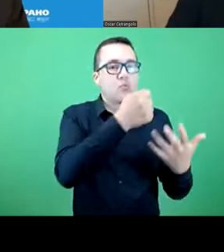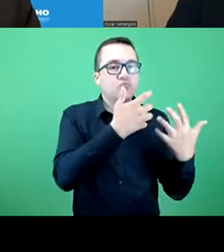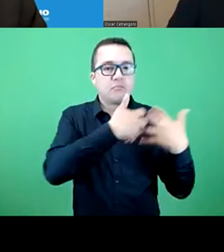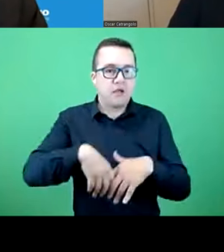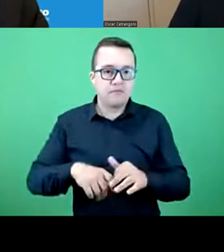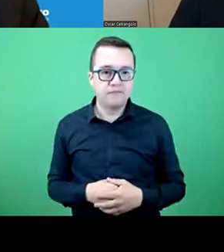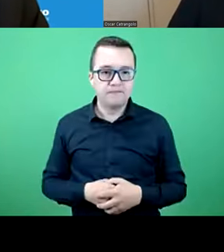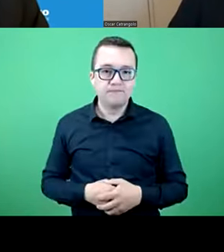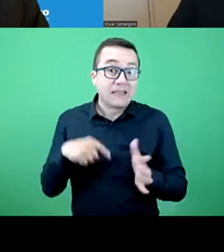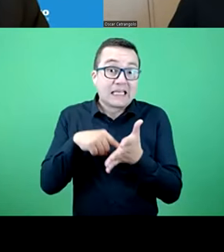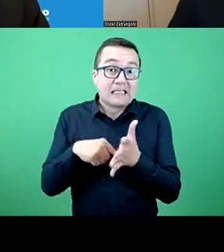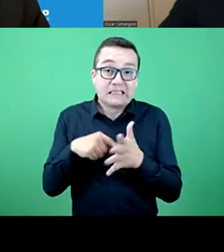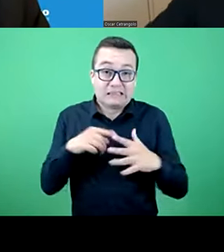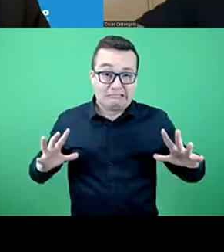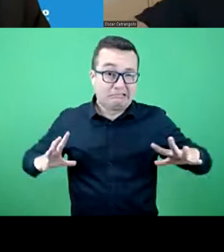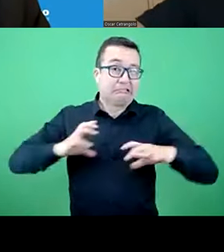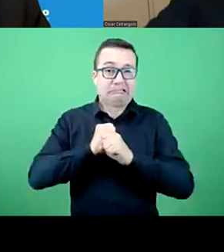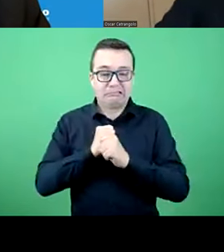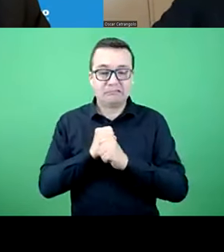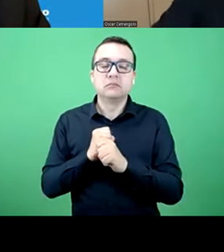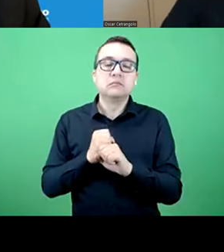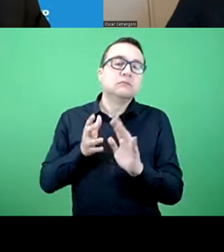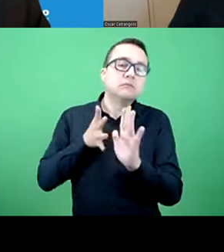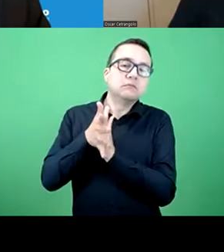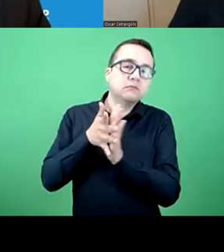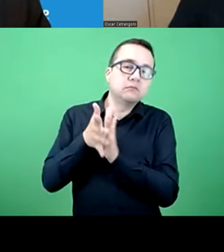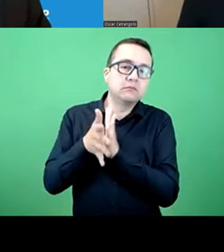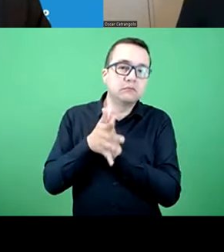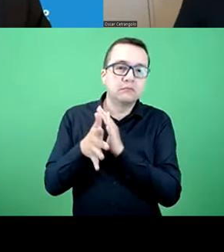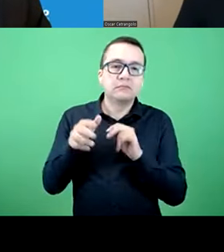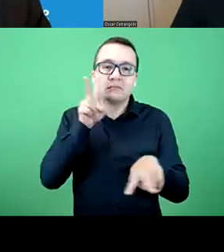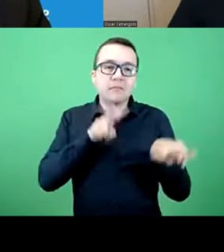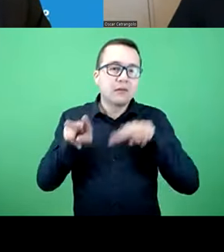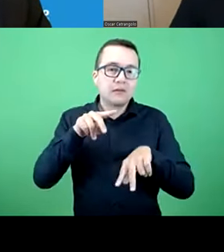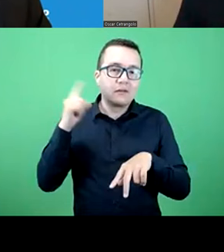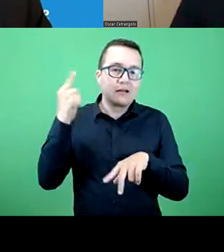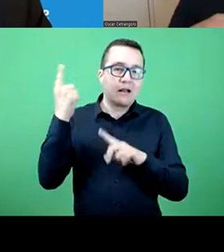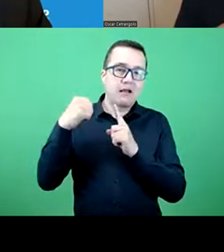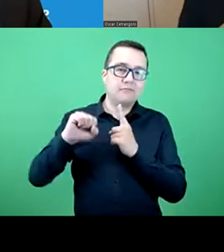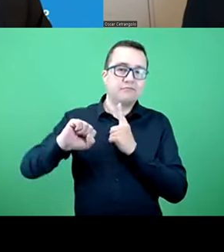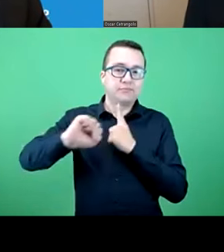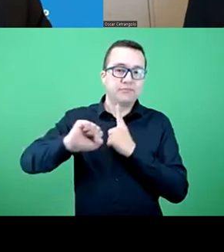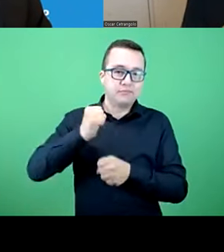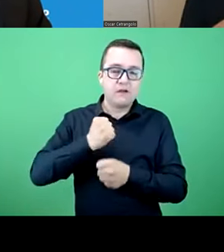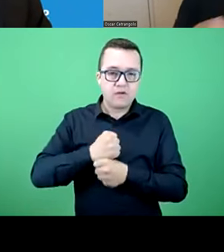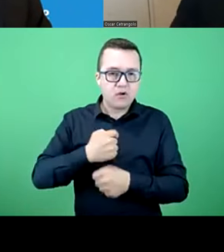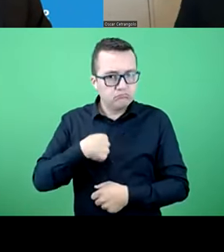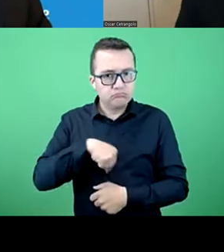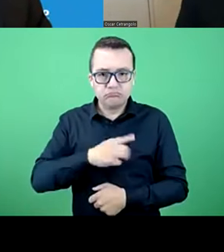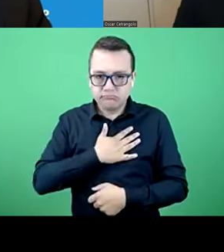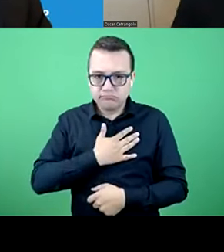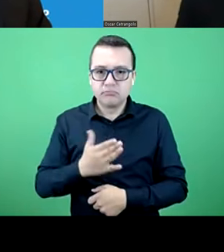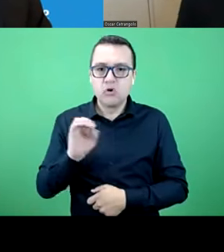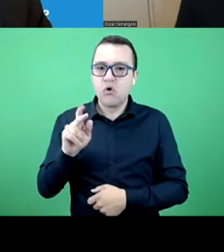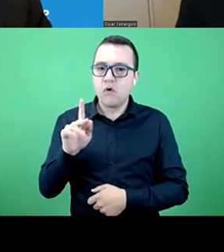and their use. So, this is a bird's eye view of the various areas of work. But I